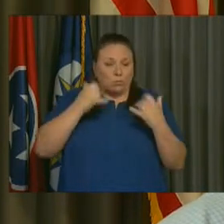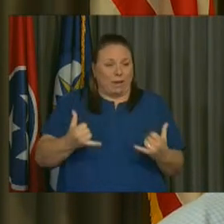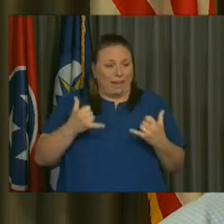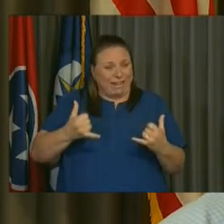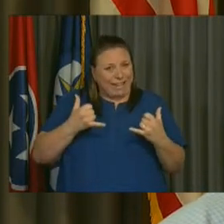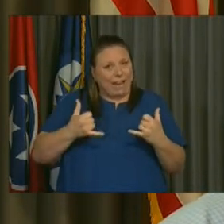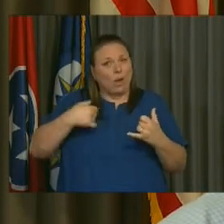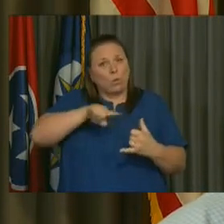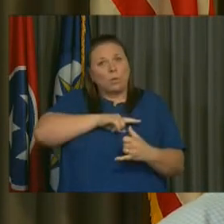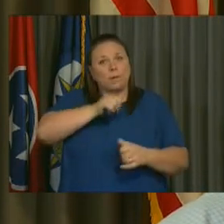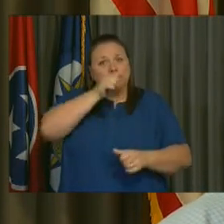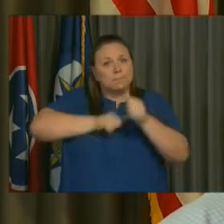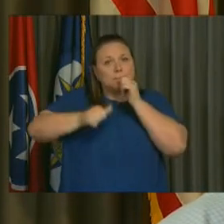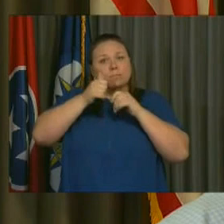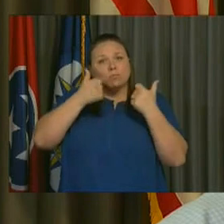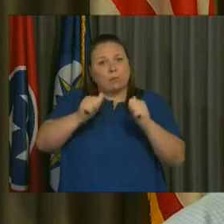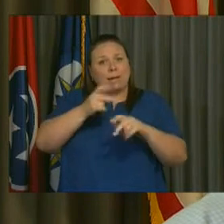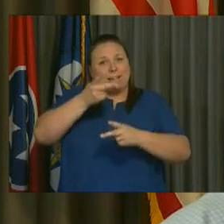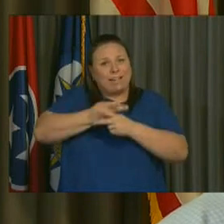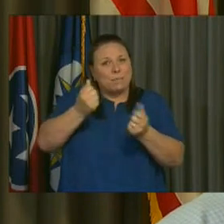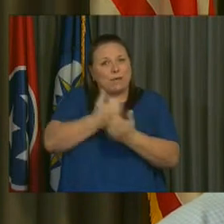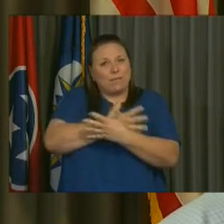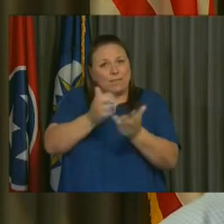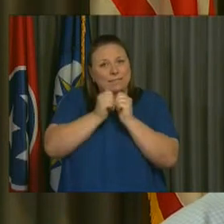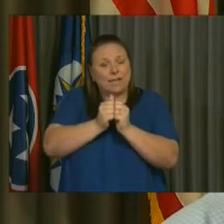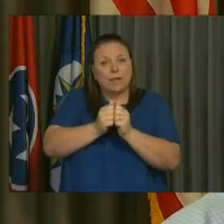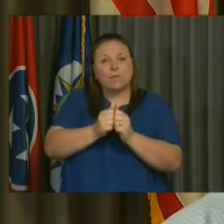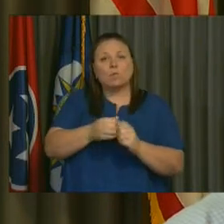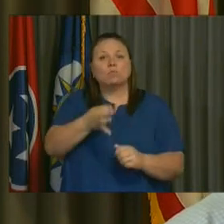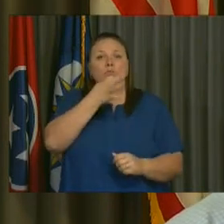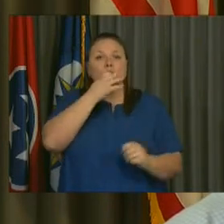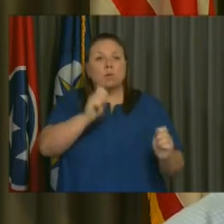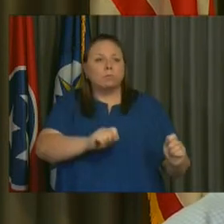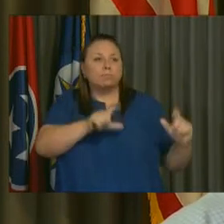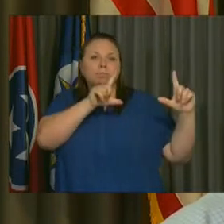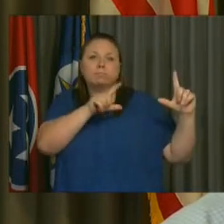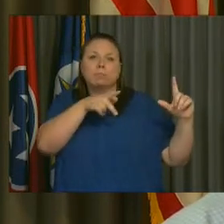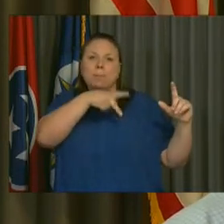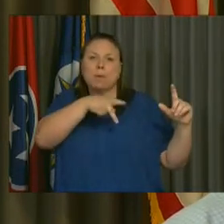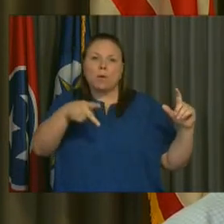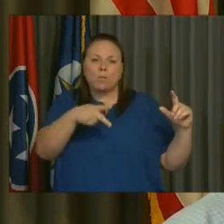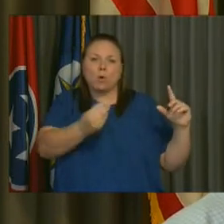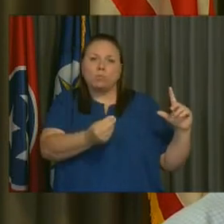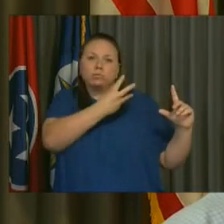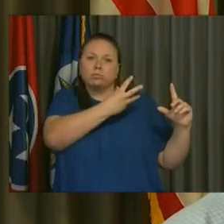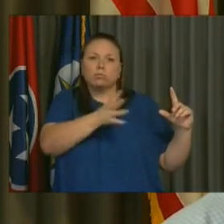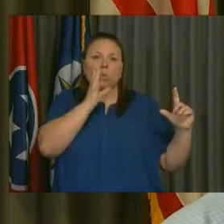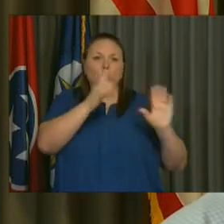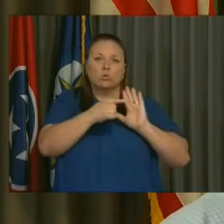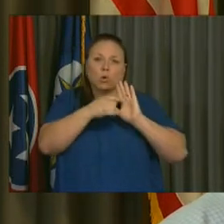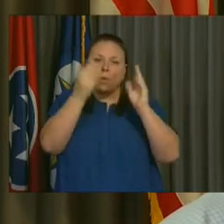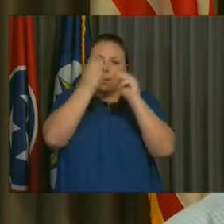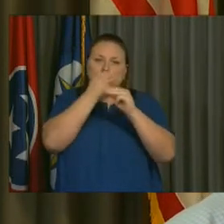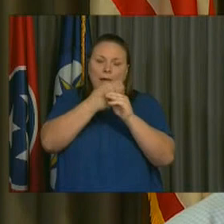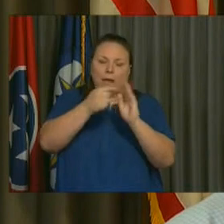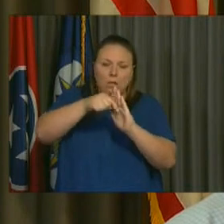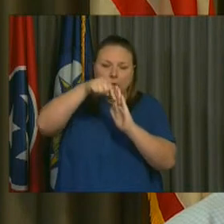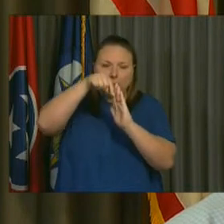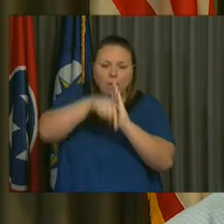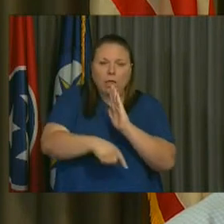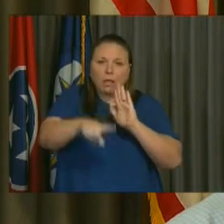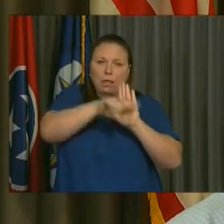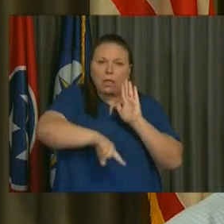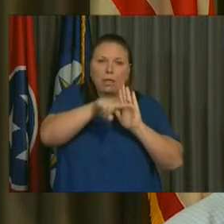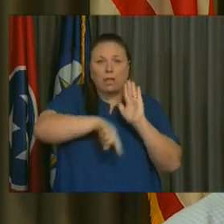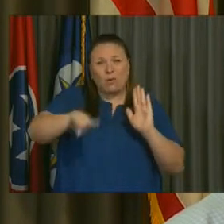of just trying to hold things together. Now, the slideshow that we're going to go on to will go over the math of how deep the hole is that we